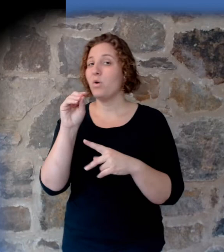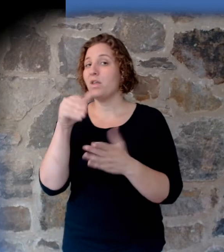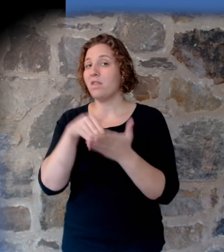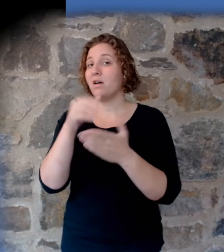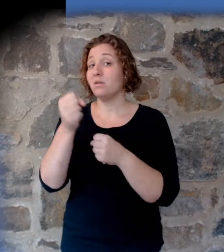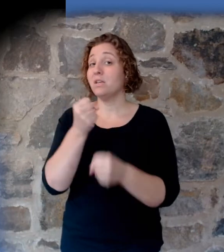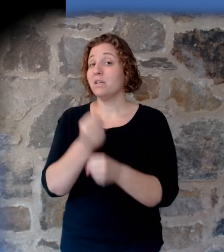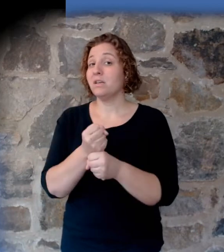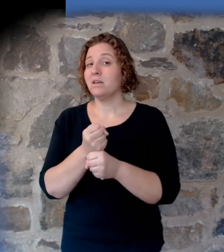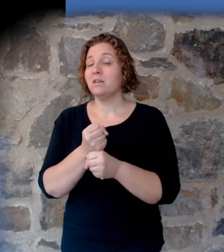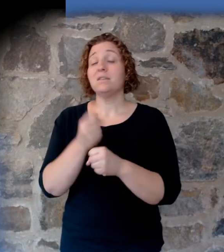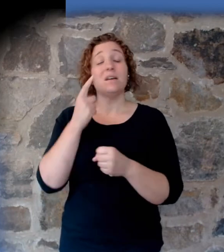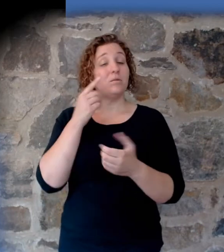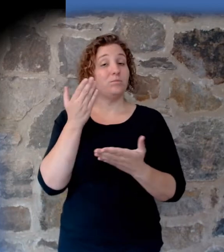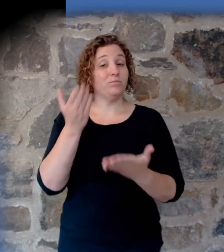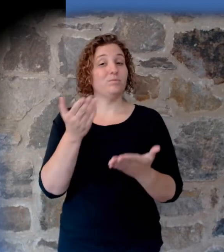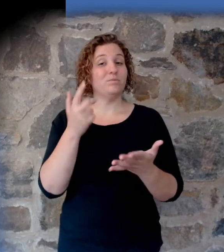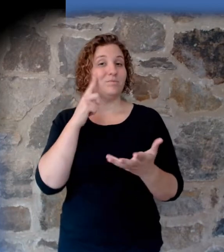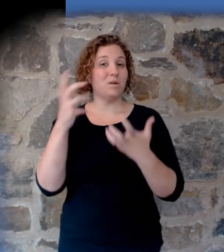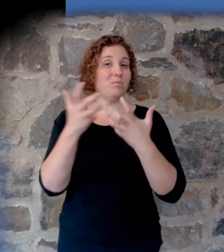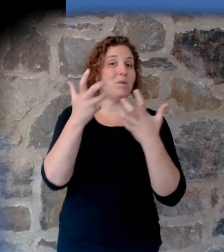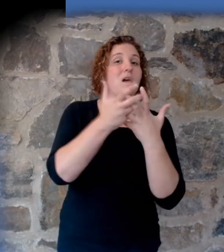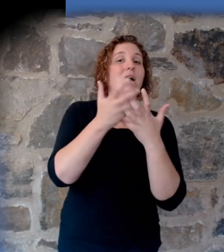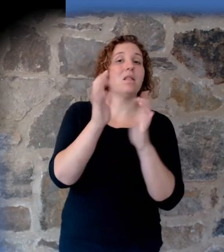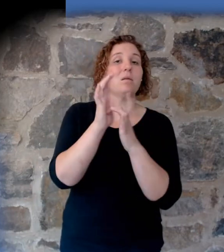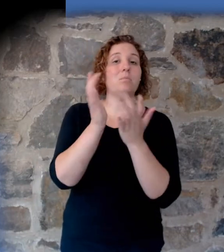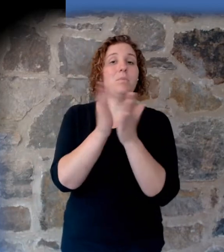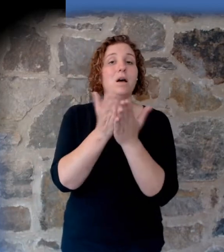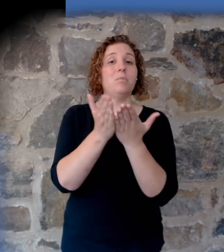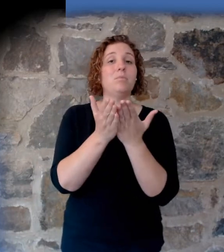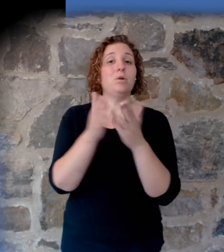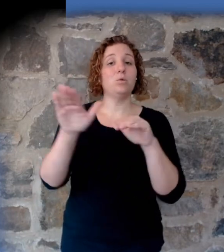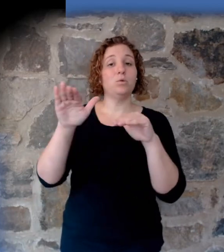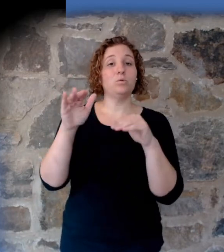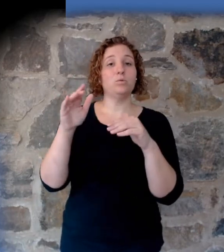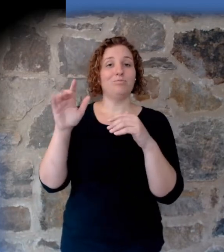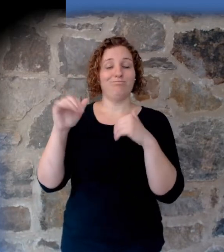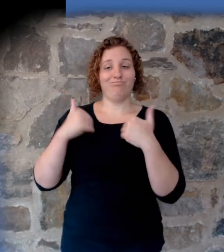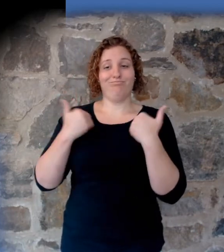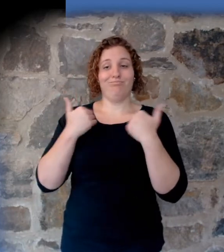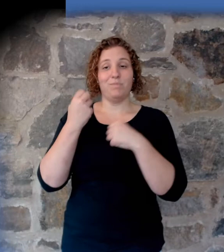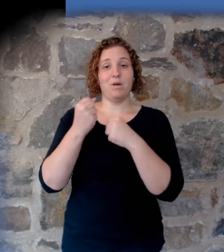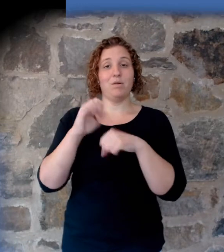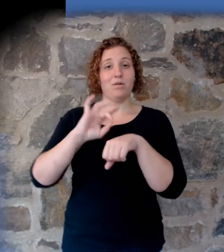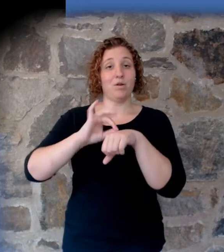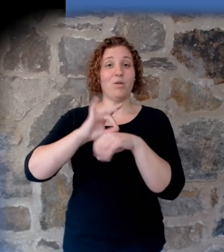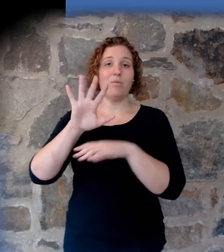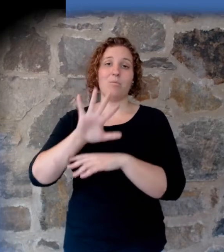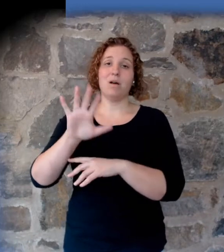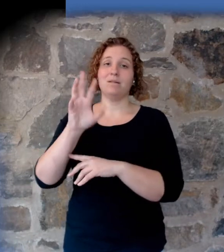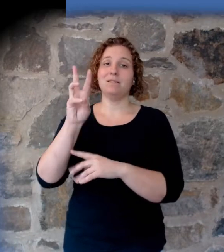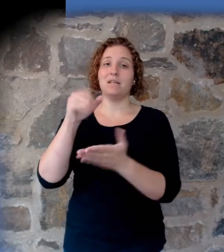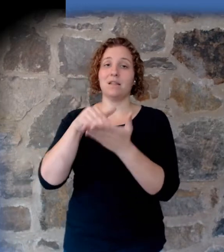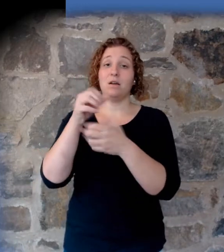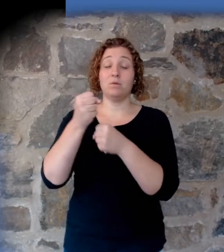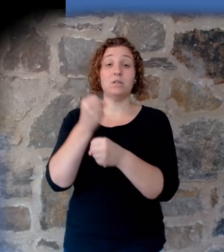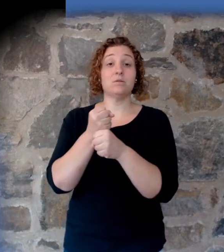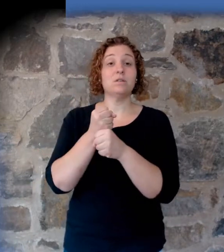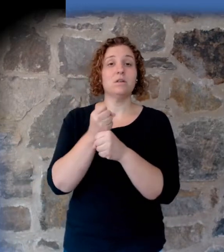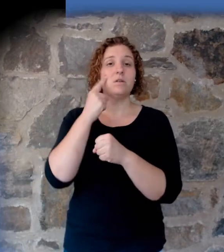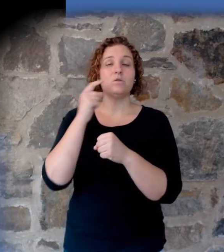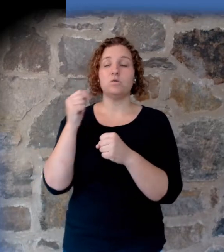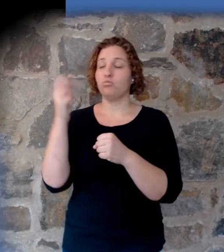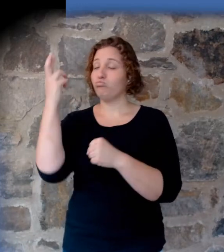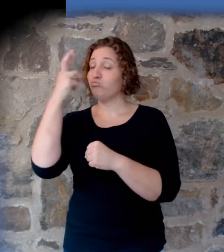obviously, that does not fit the Bible's relatively short timescale of about 6,000 years. So the reason Mount St. Helens is